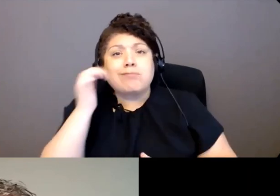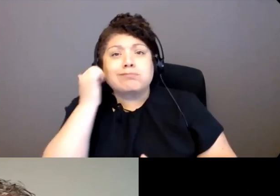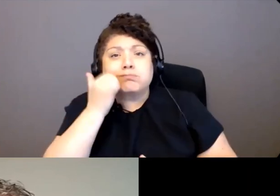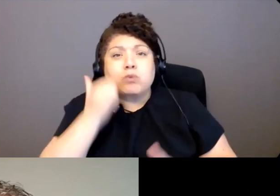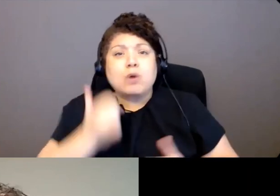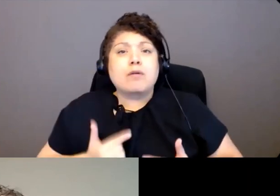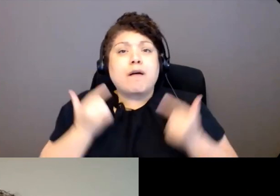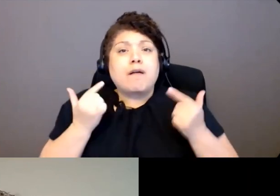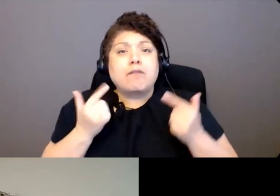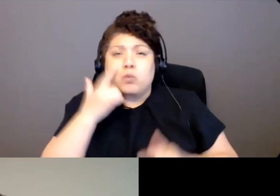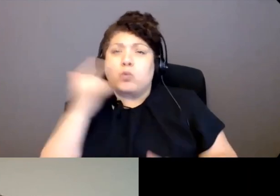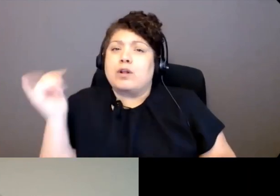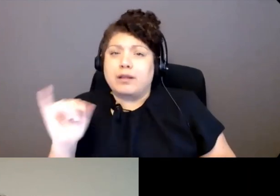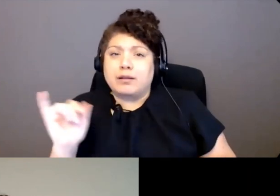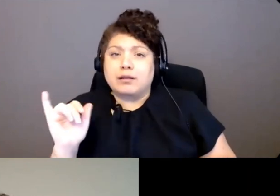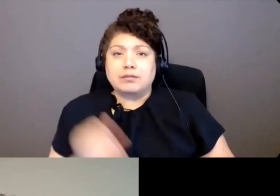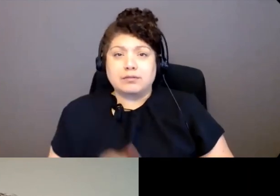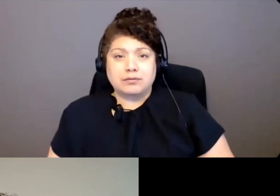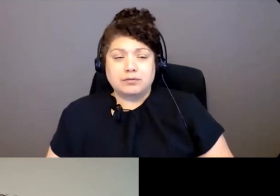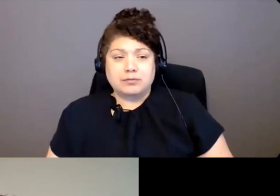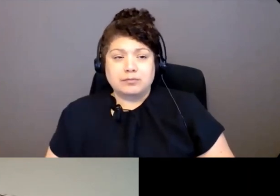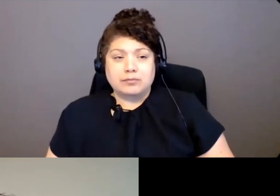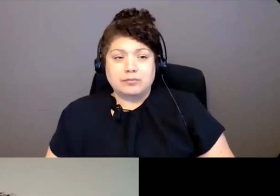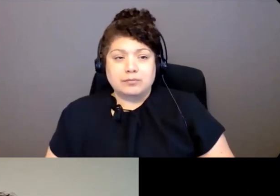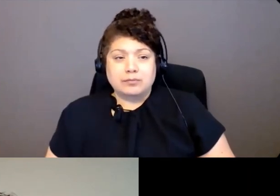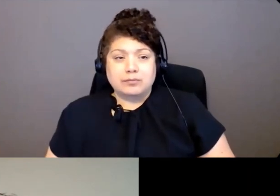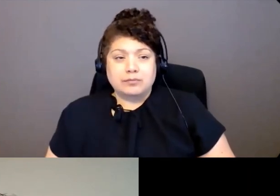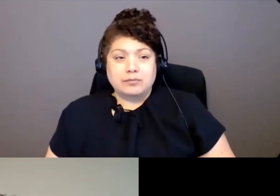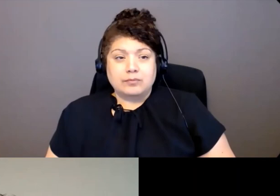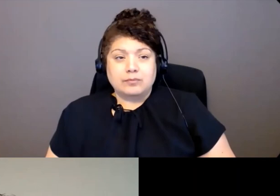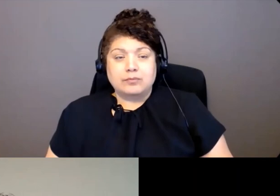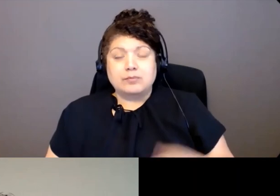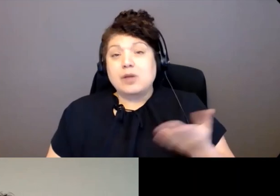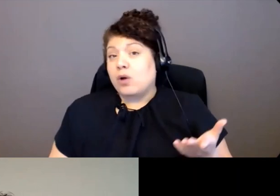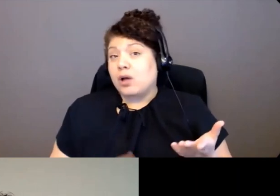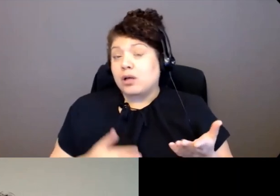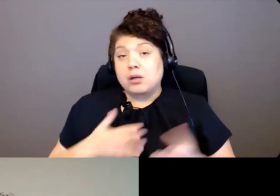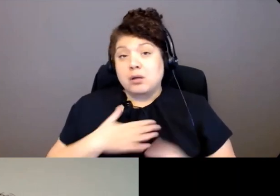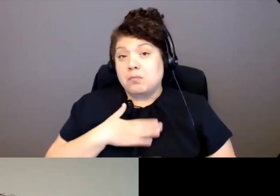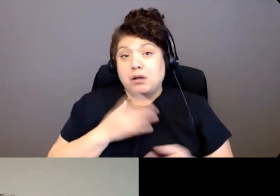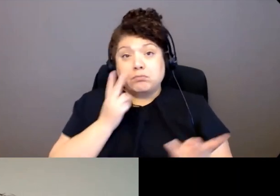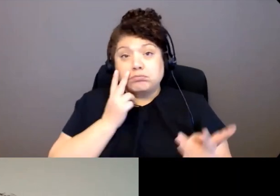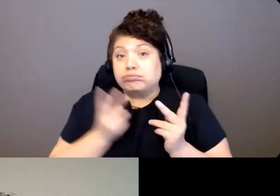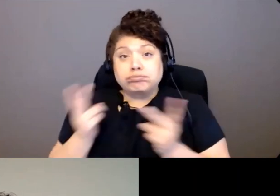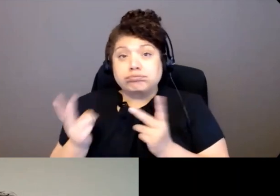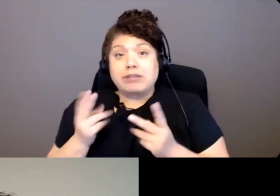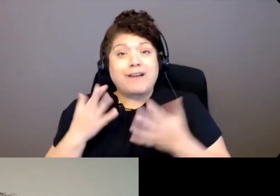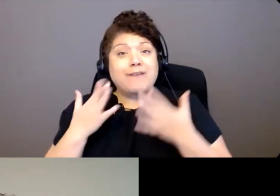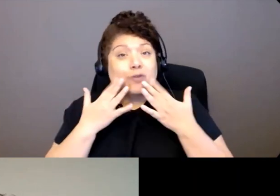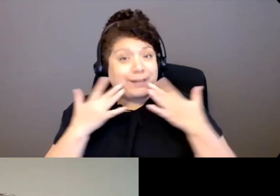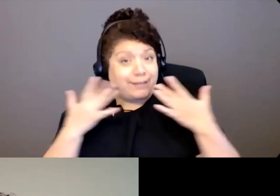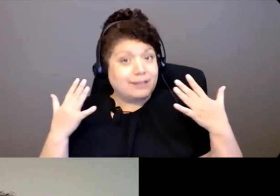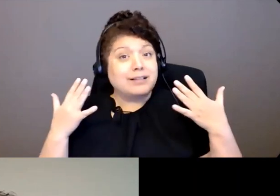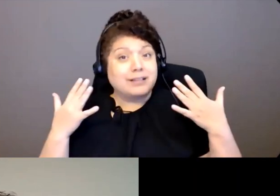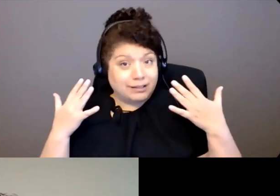How I see Muskrat Dam is like, it's very friendly, very friendly community.